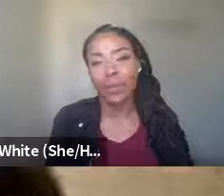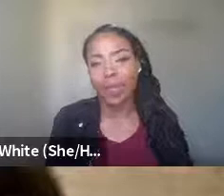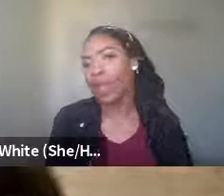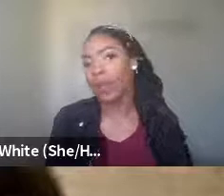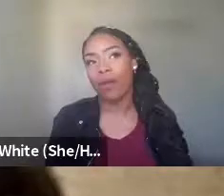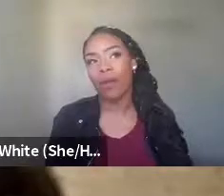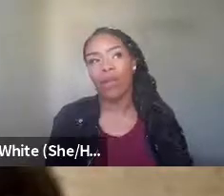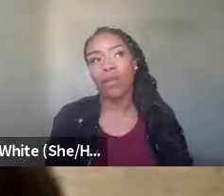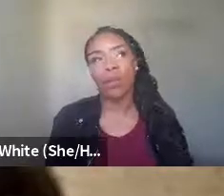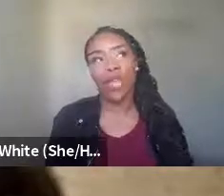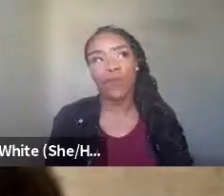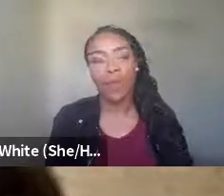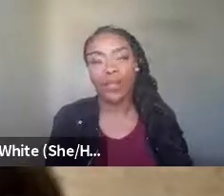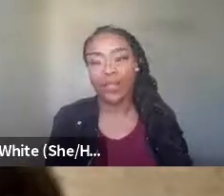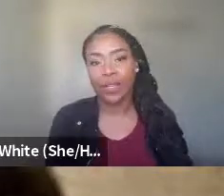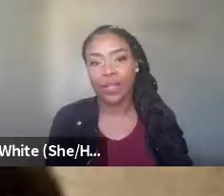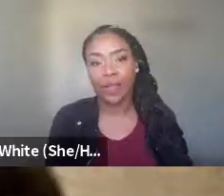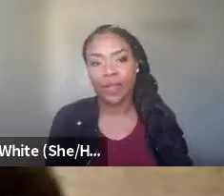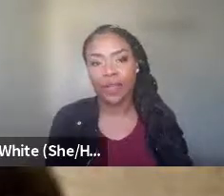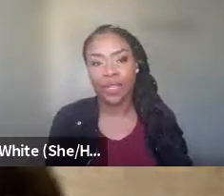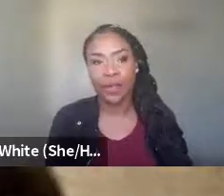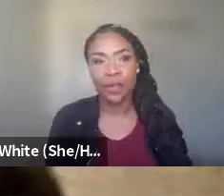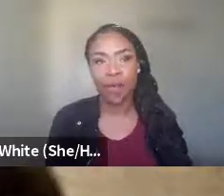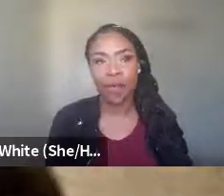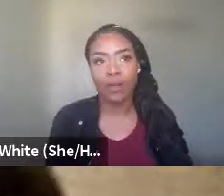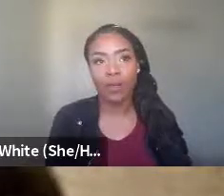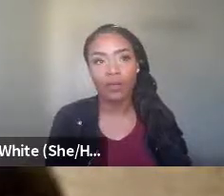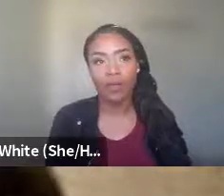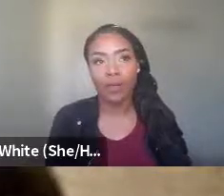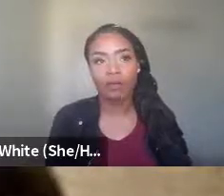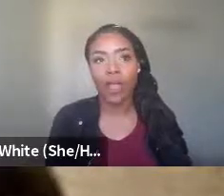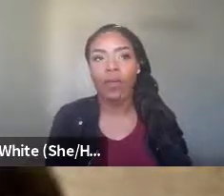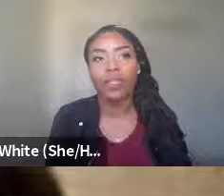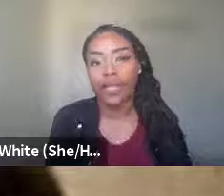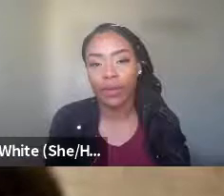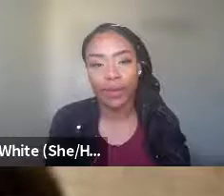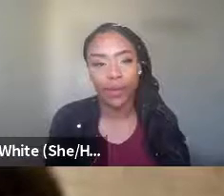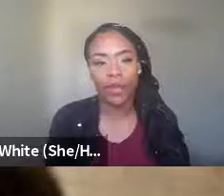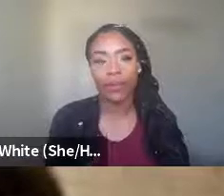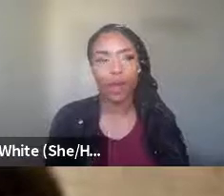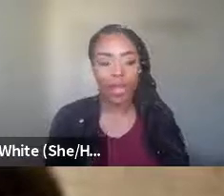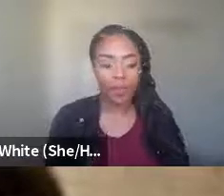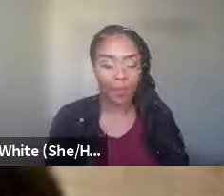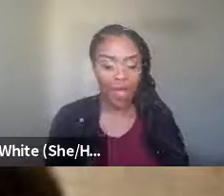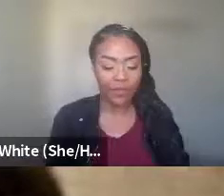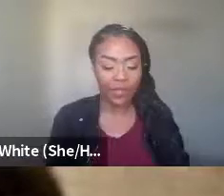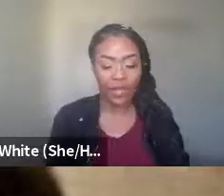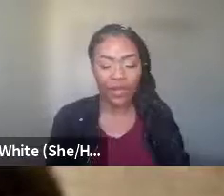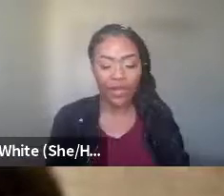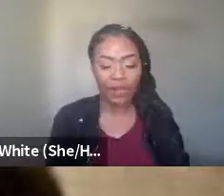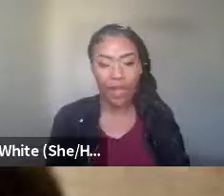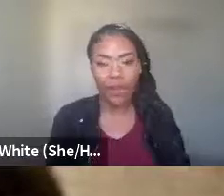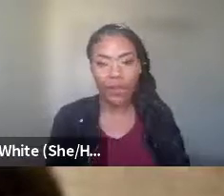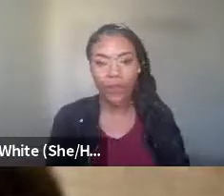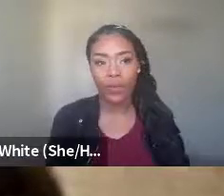youth. I'm talking about, you know, we have come back students at Fresno City who are, you know, elderly or who are coming back after